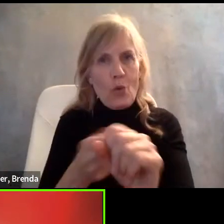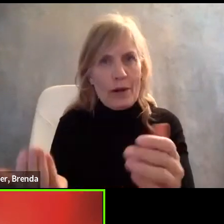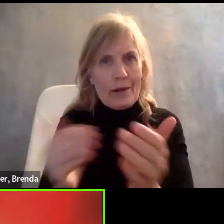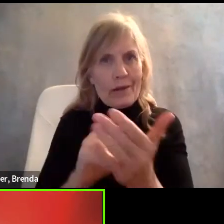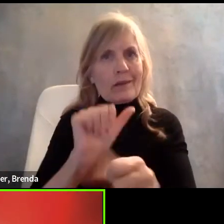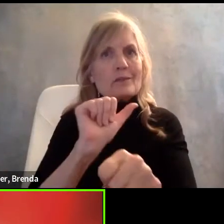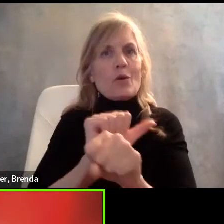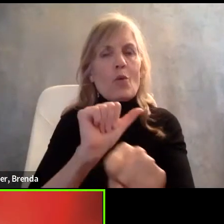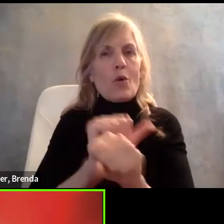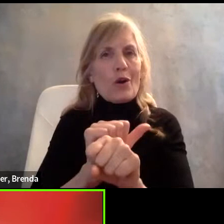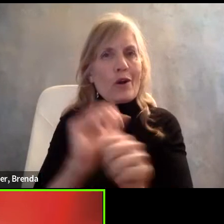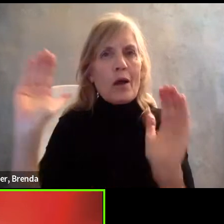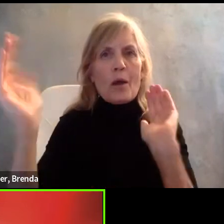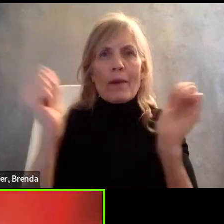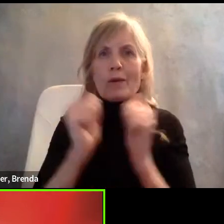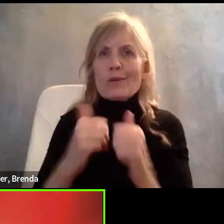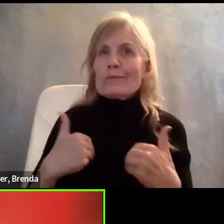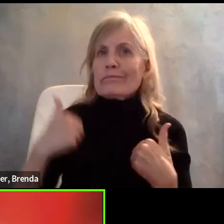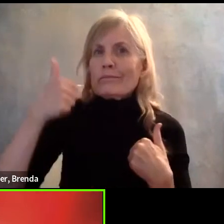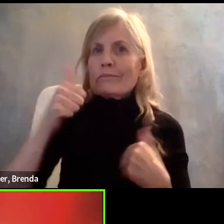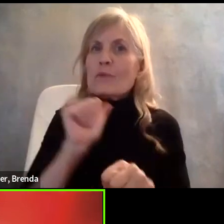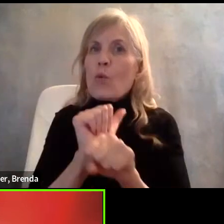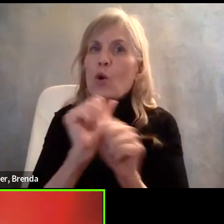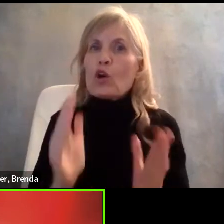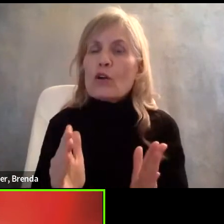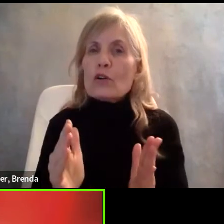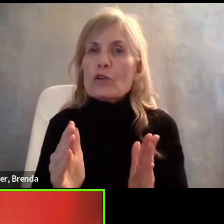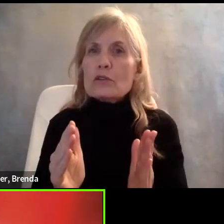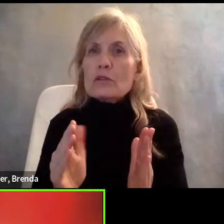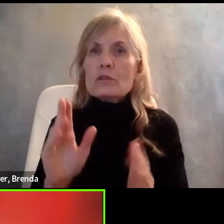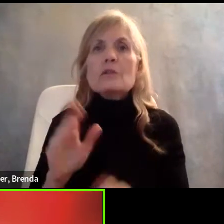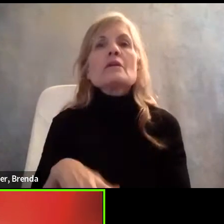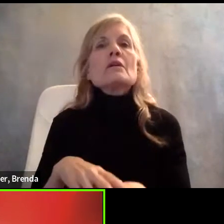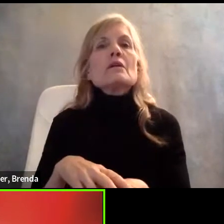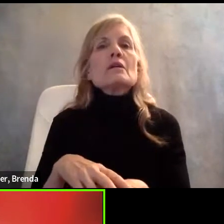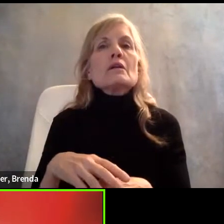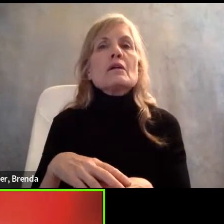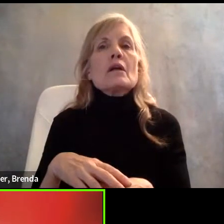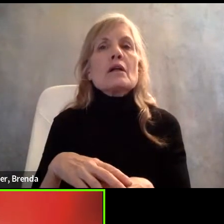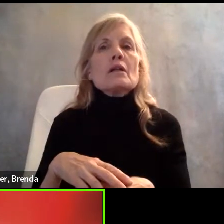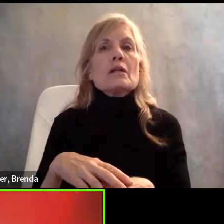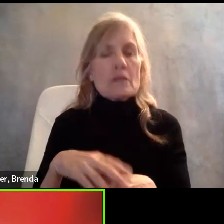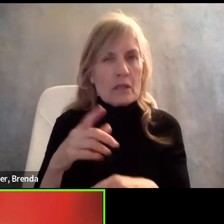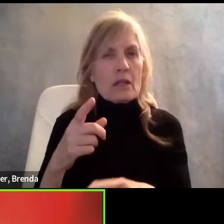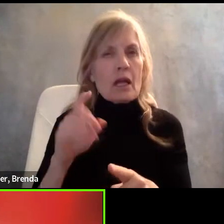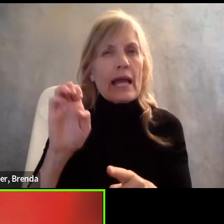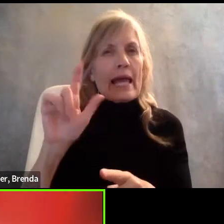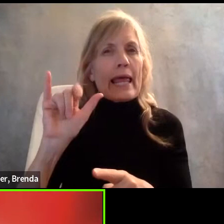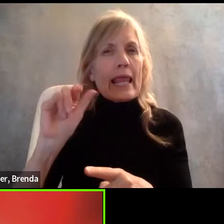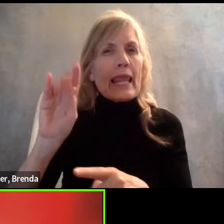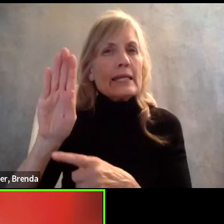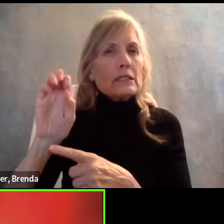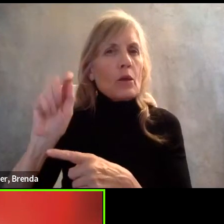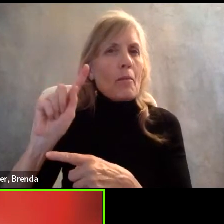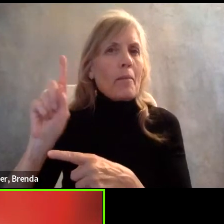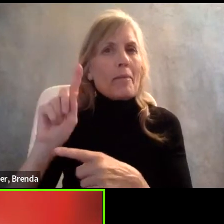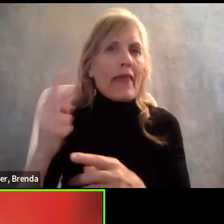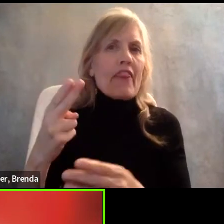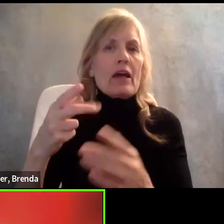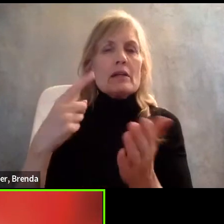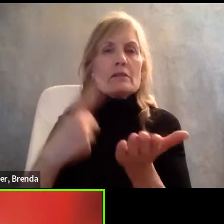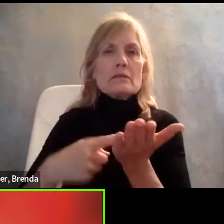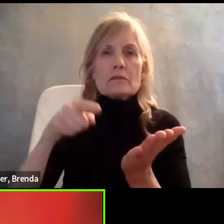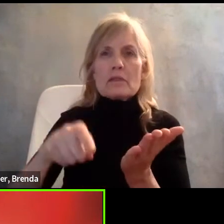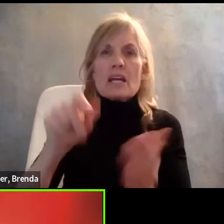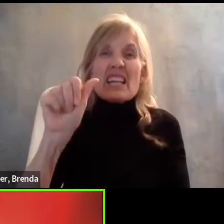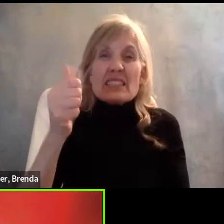younger workers to do so. And the Urban Institute showed this a couple of years ago, too, and Elizabeth alluded to this, that only 10%